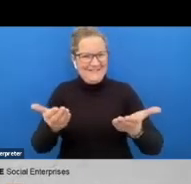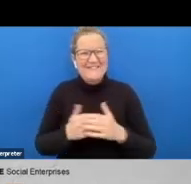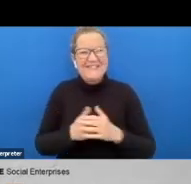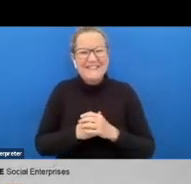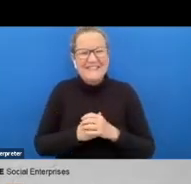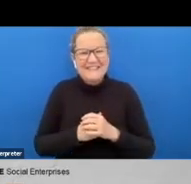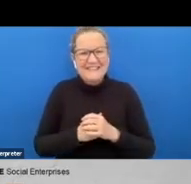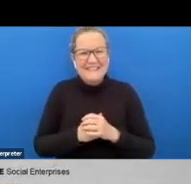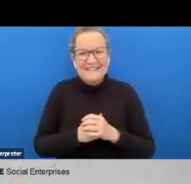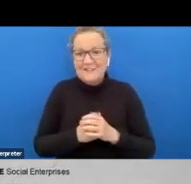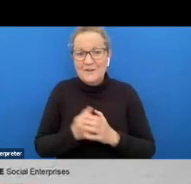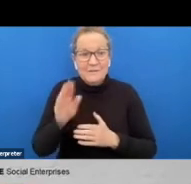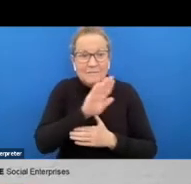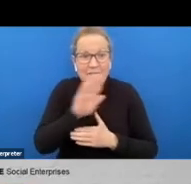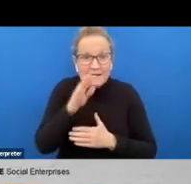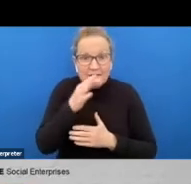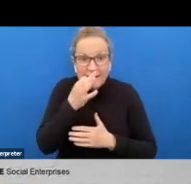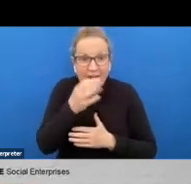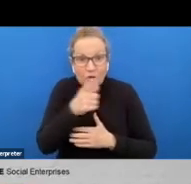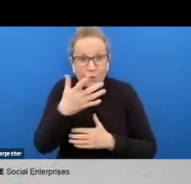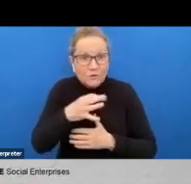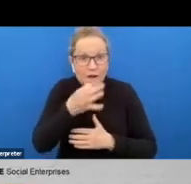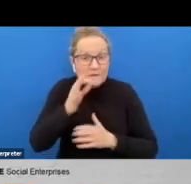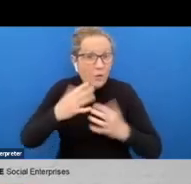panel members do you have any questions of the audience